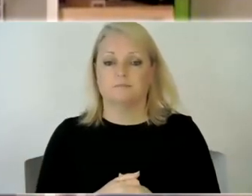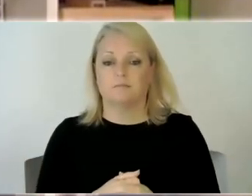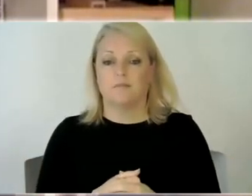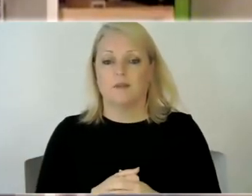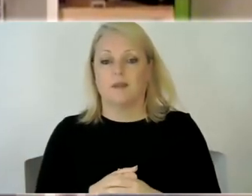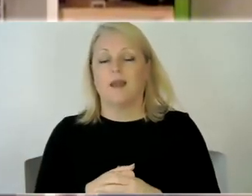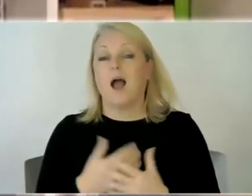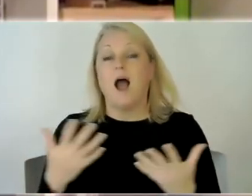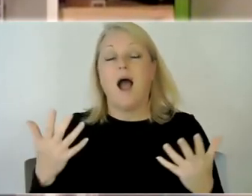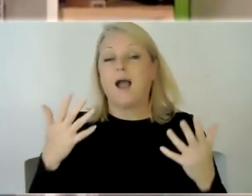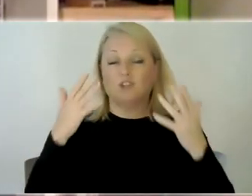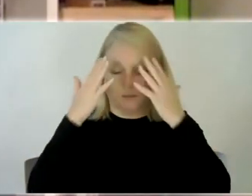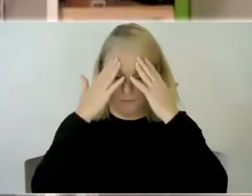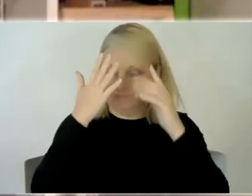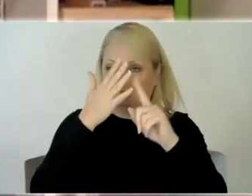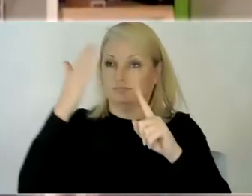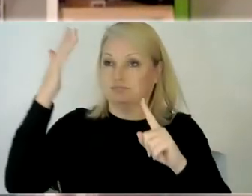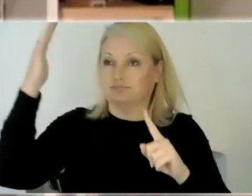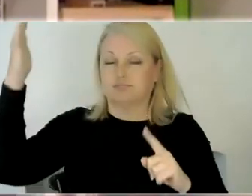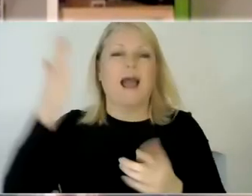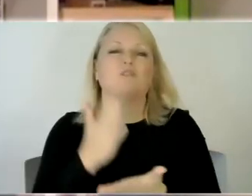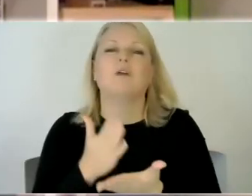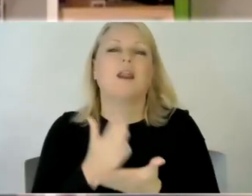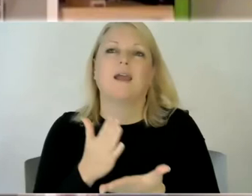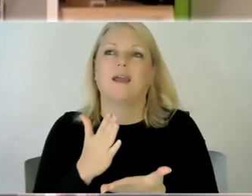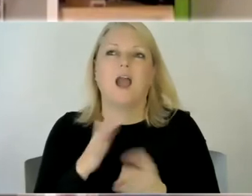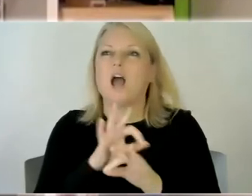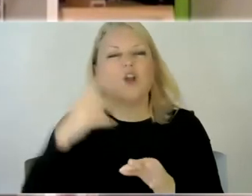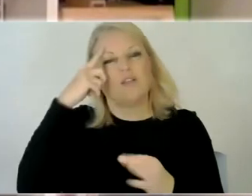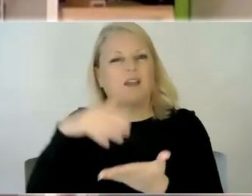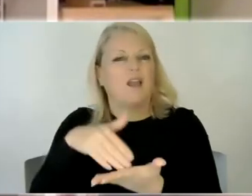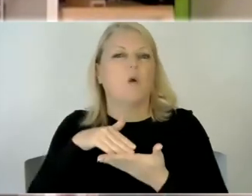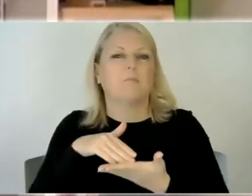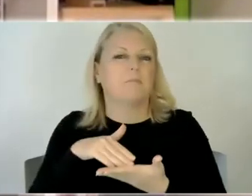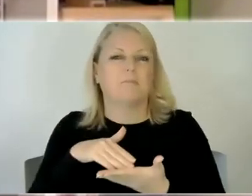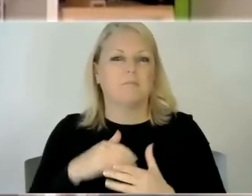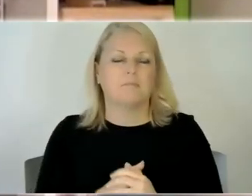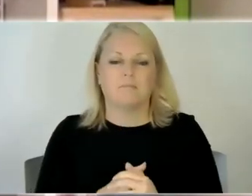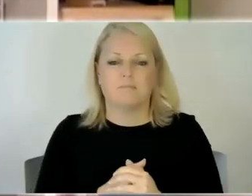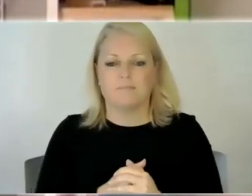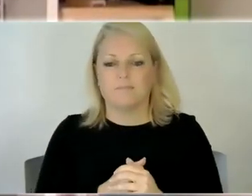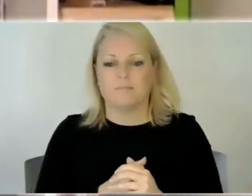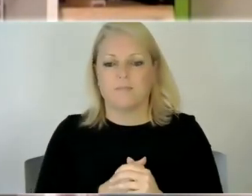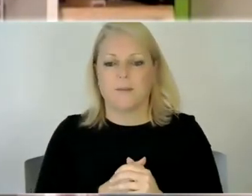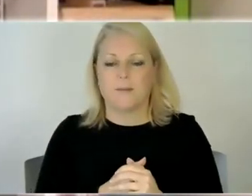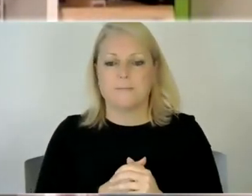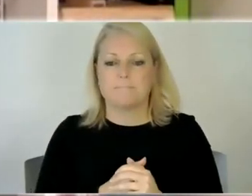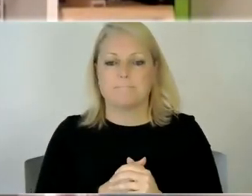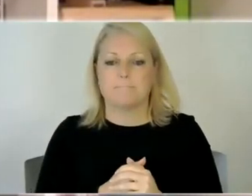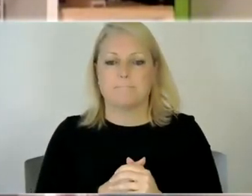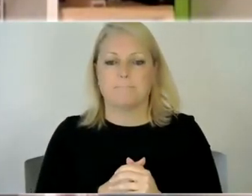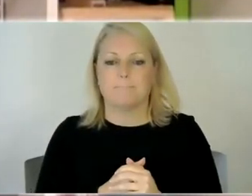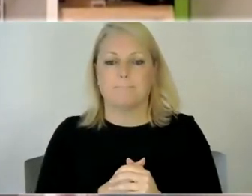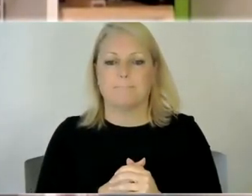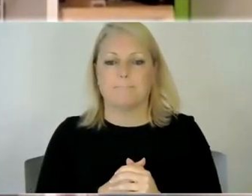my mind wander that far ahead i think is is not uh isn't the best thing to do um i